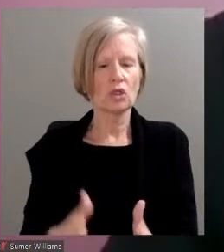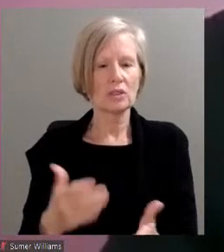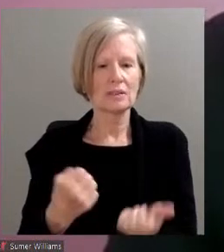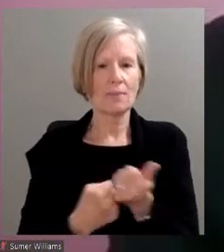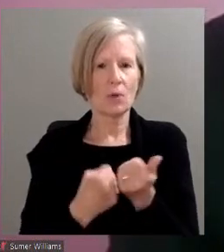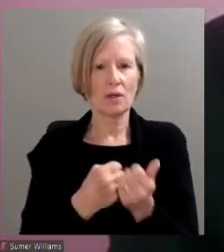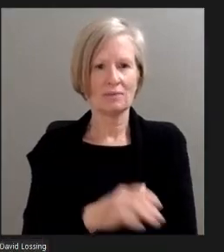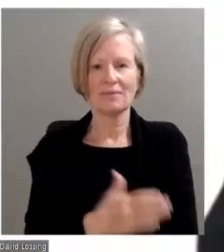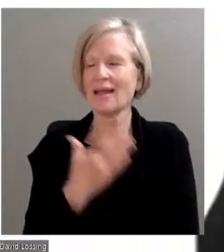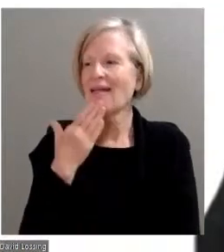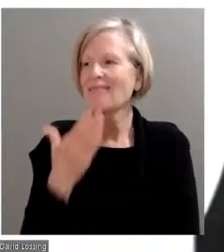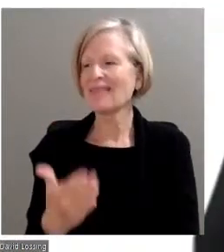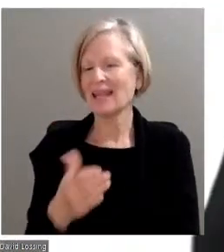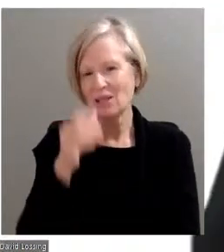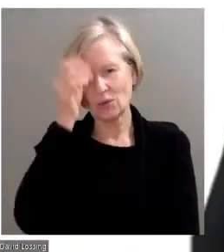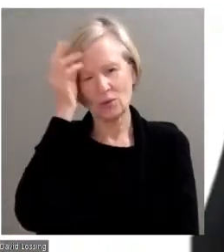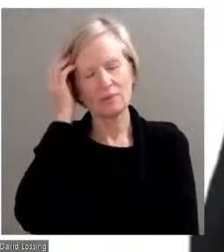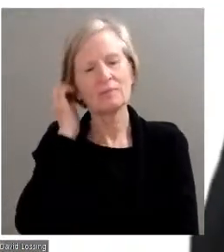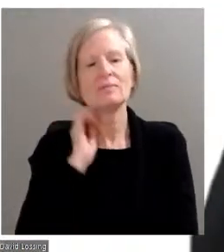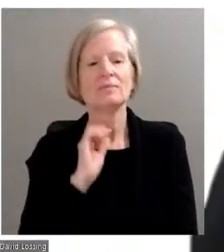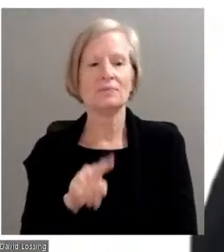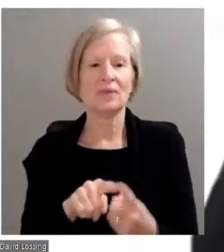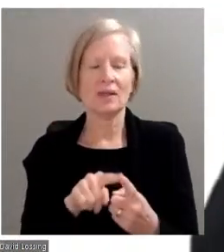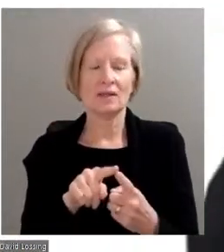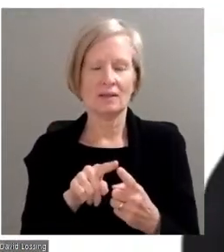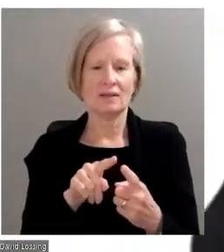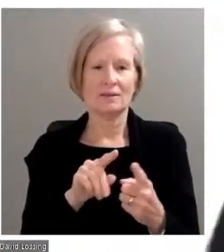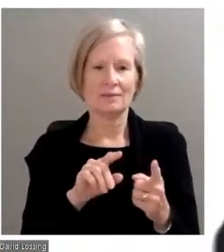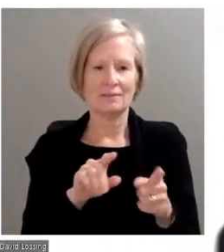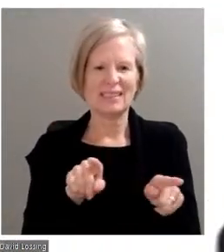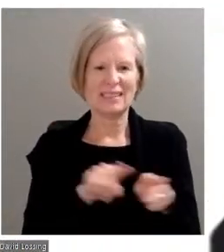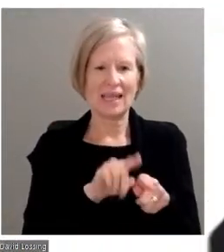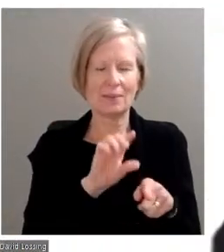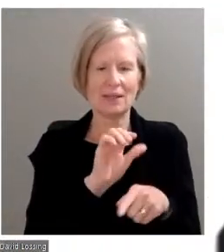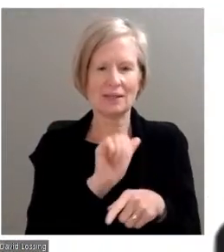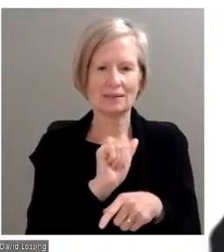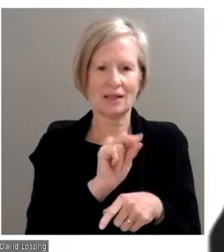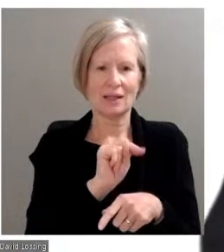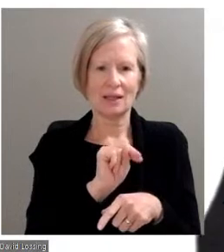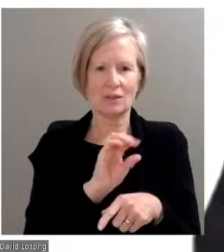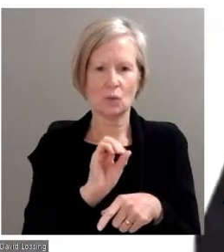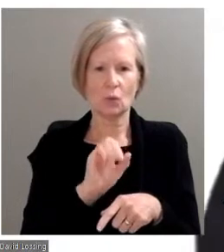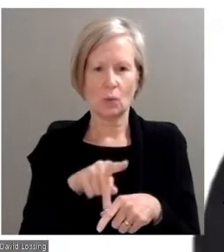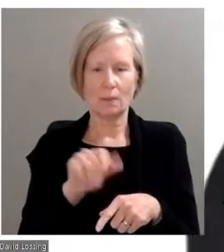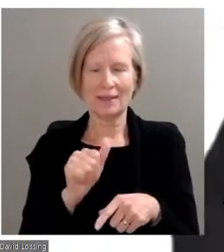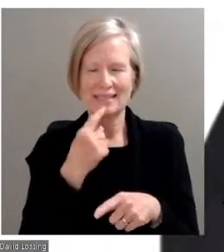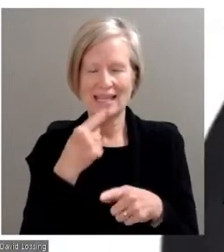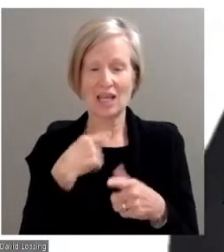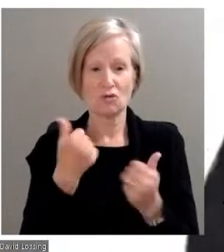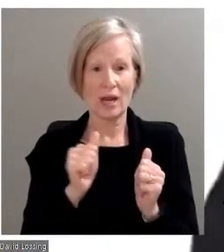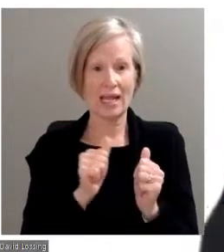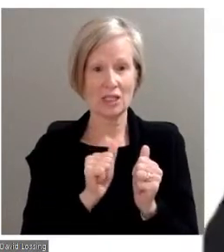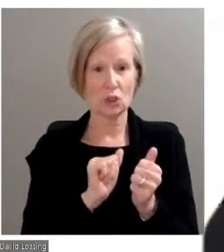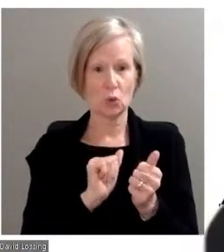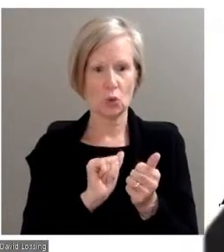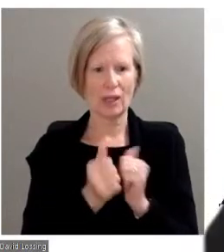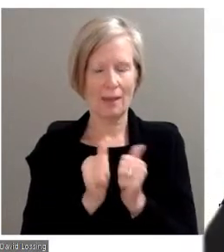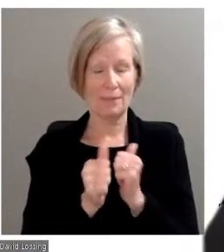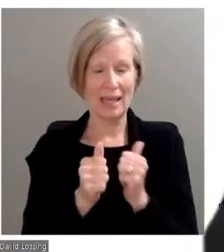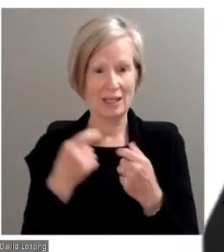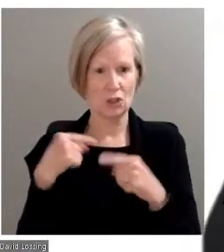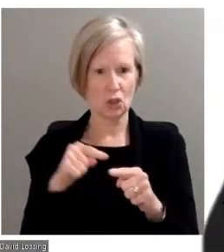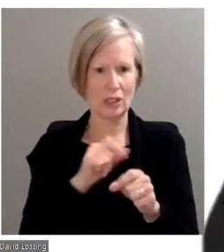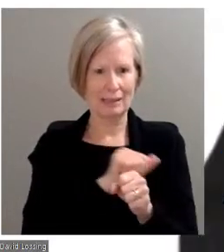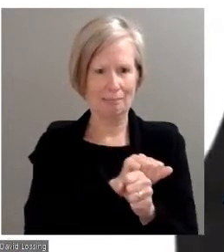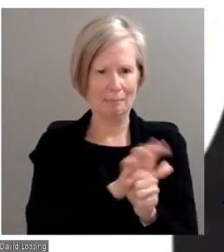Yeah, thanks, Summer. Yeah, this is, as Anopa said, trying to campaign in a pandemic is totally unexpected.